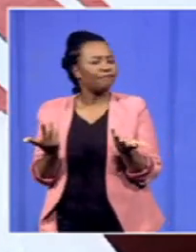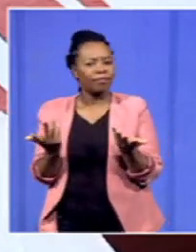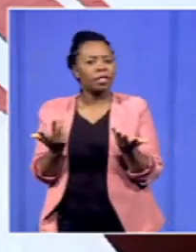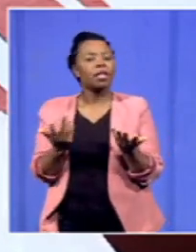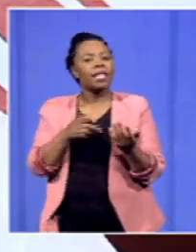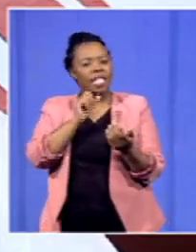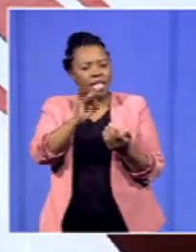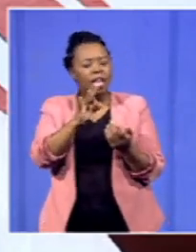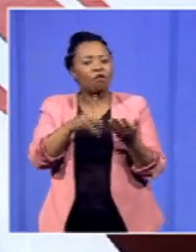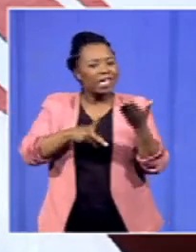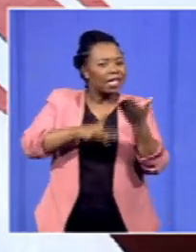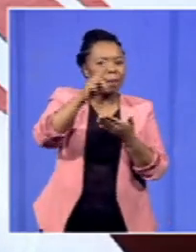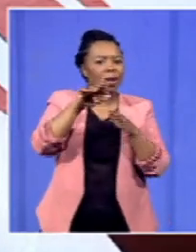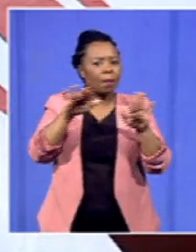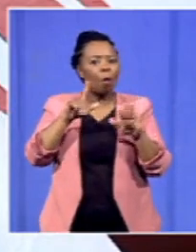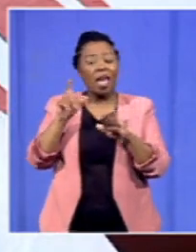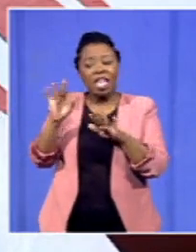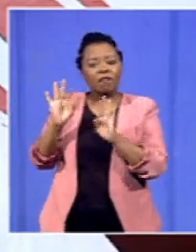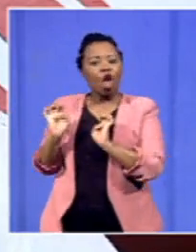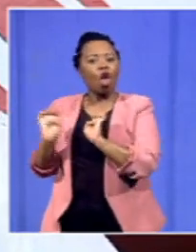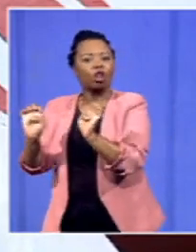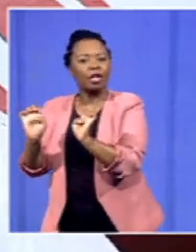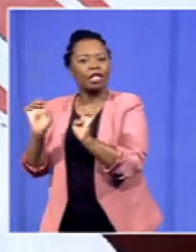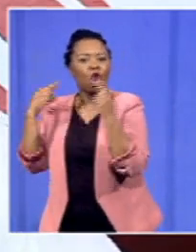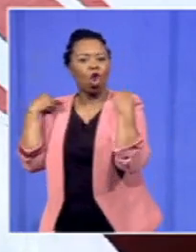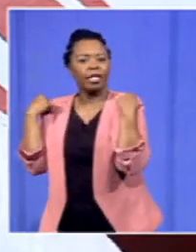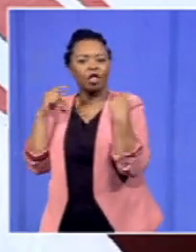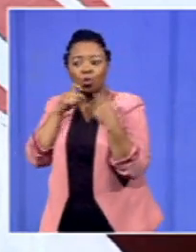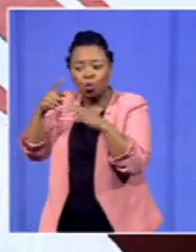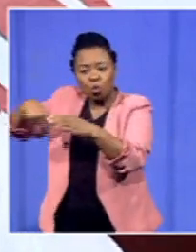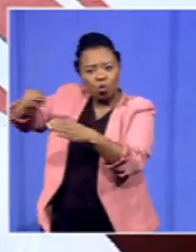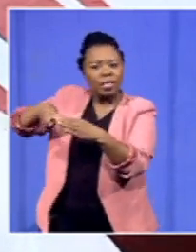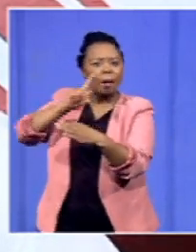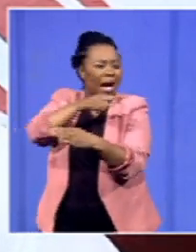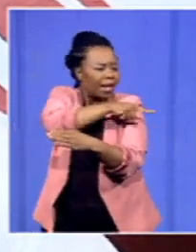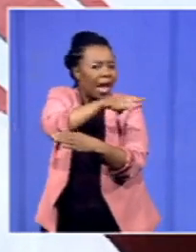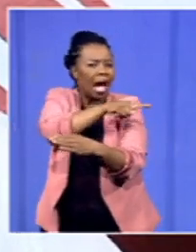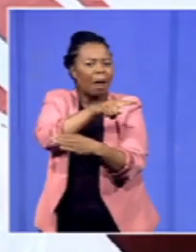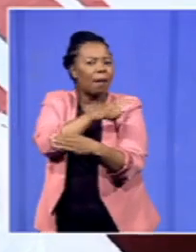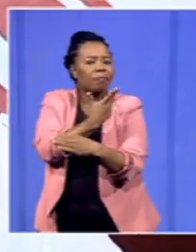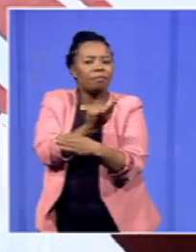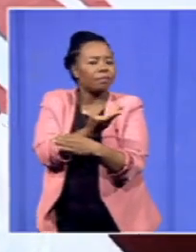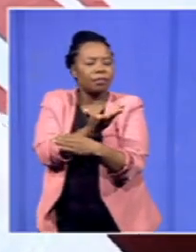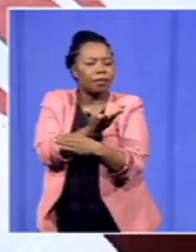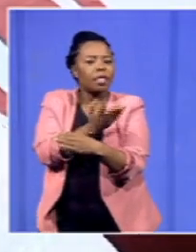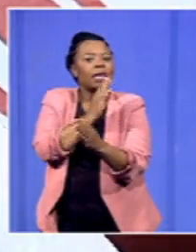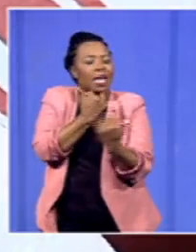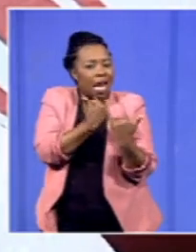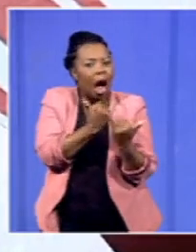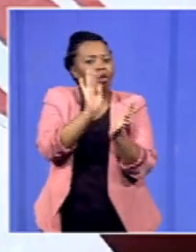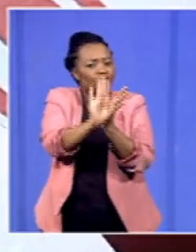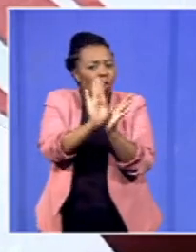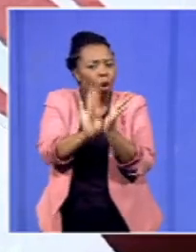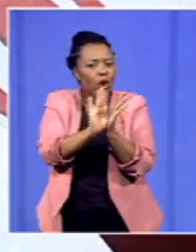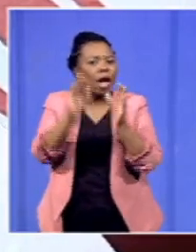people if you are still going to be using HNC nurses it indicates as well that there is a shortage of nurses. The fact that you have got a shortage of nurses but you are